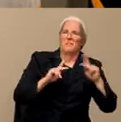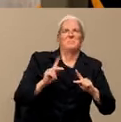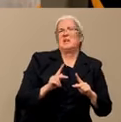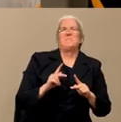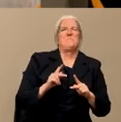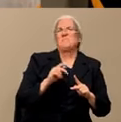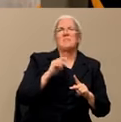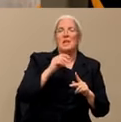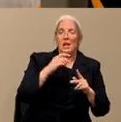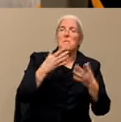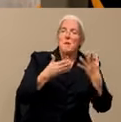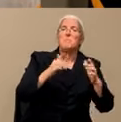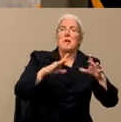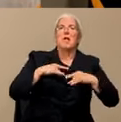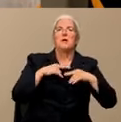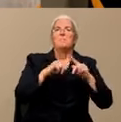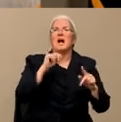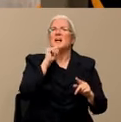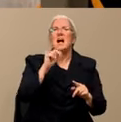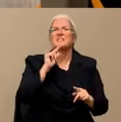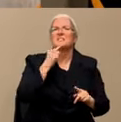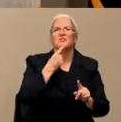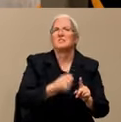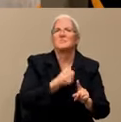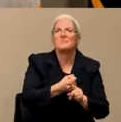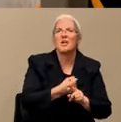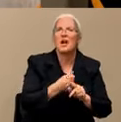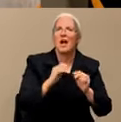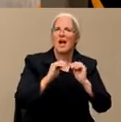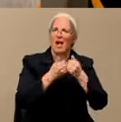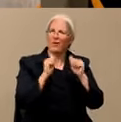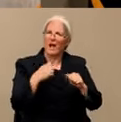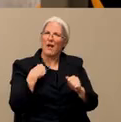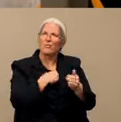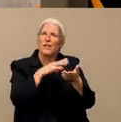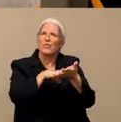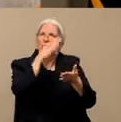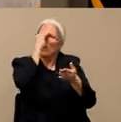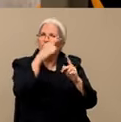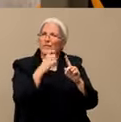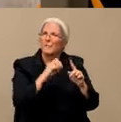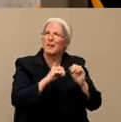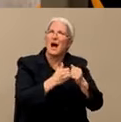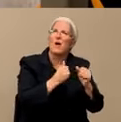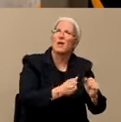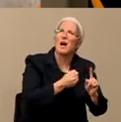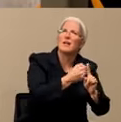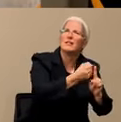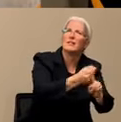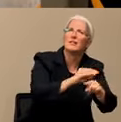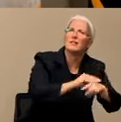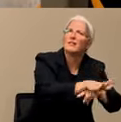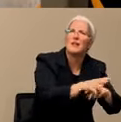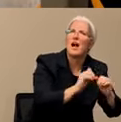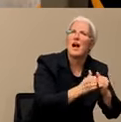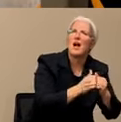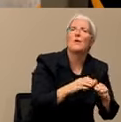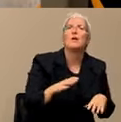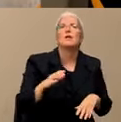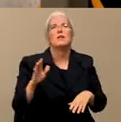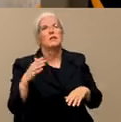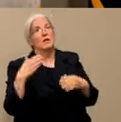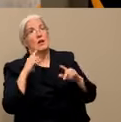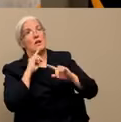available and how the virus is taking hold? Right. So, young people are absolutely going to get infected, right?